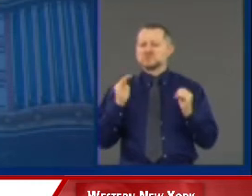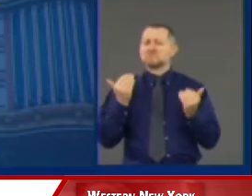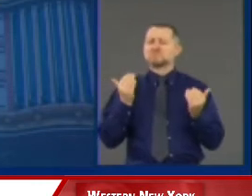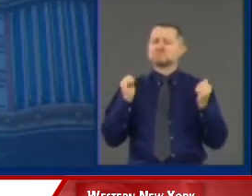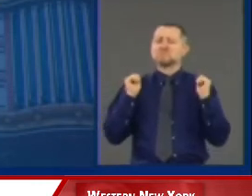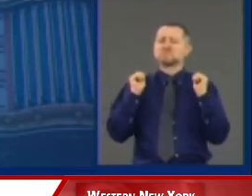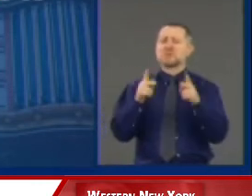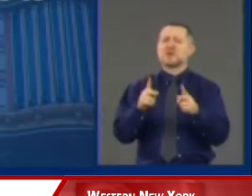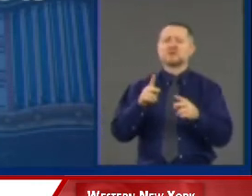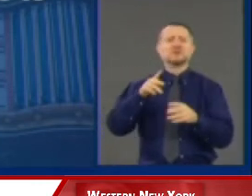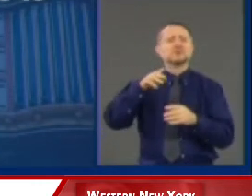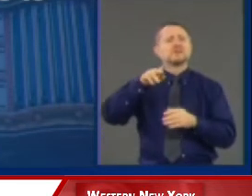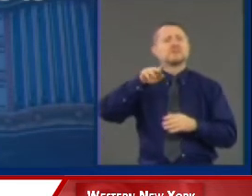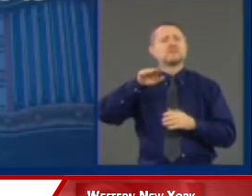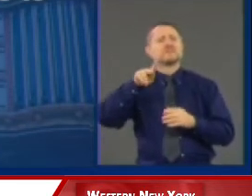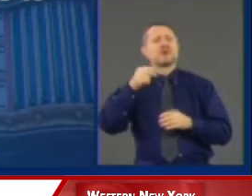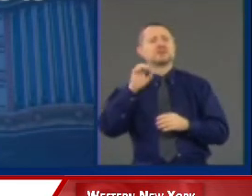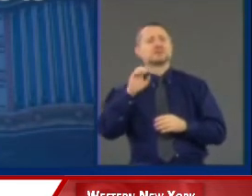tomorrow.